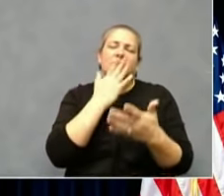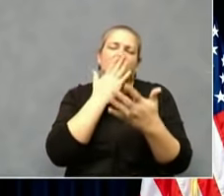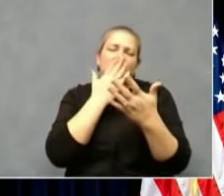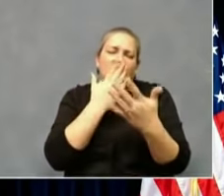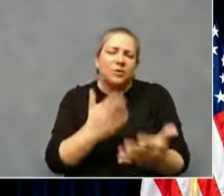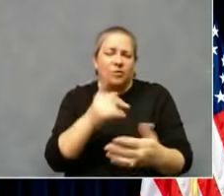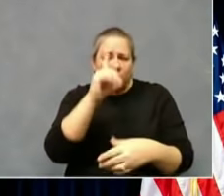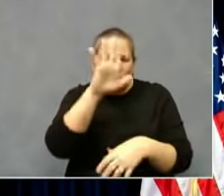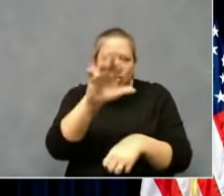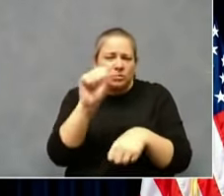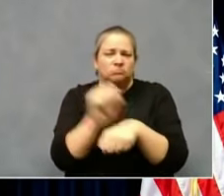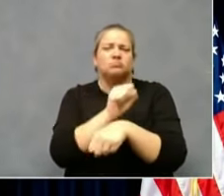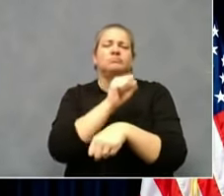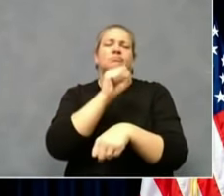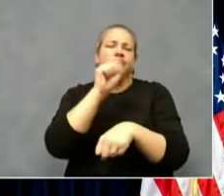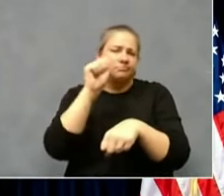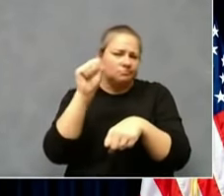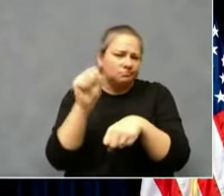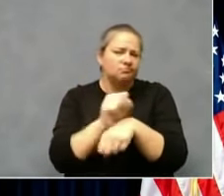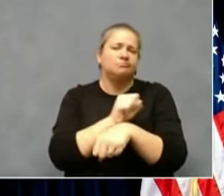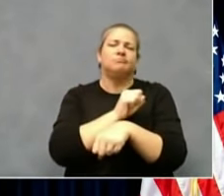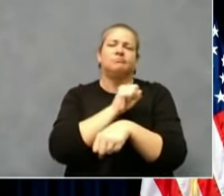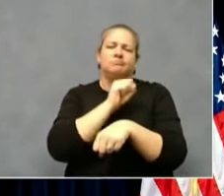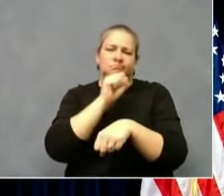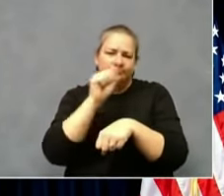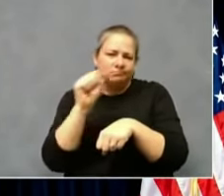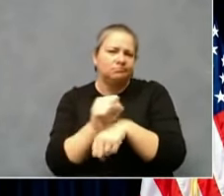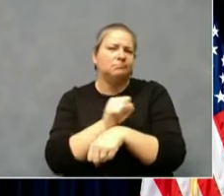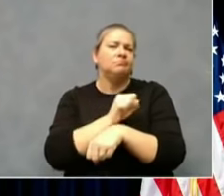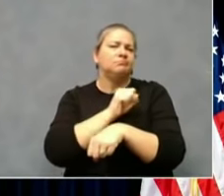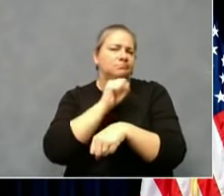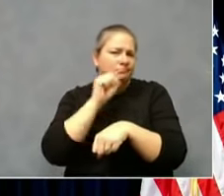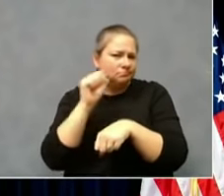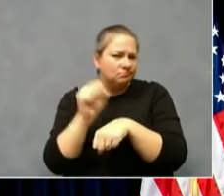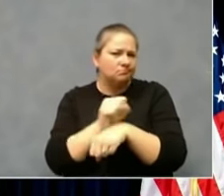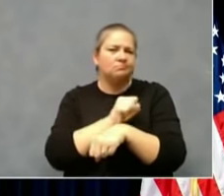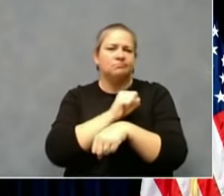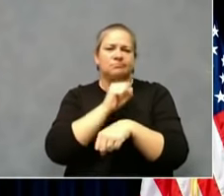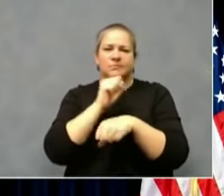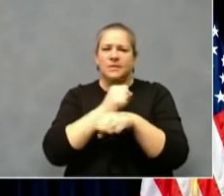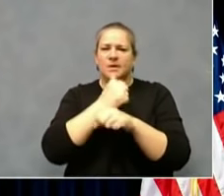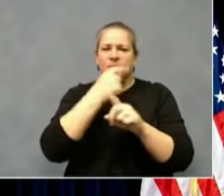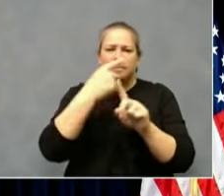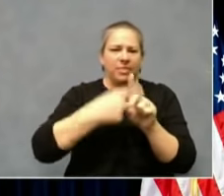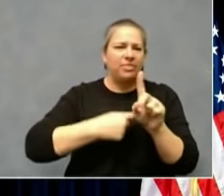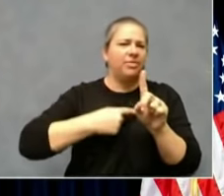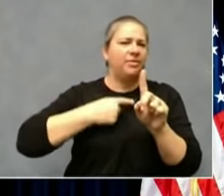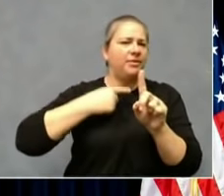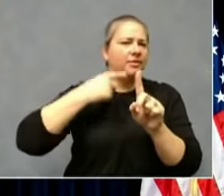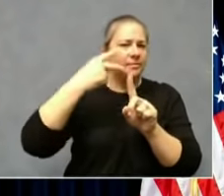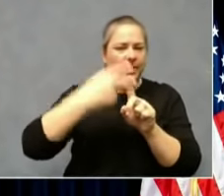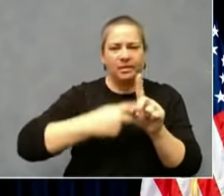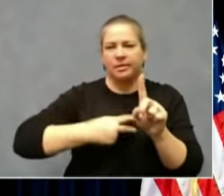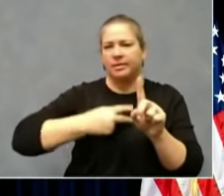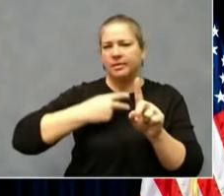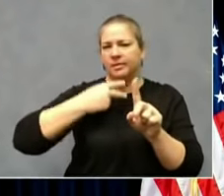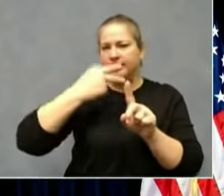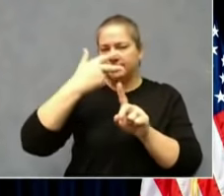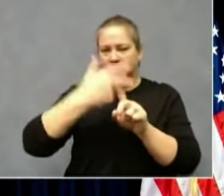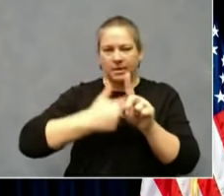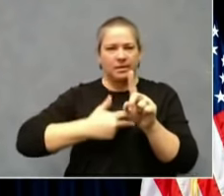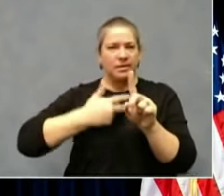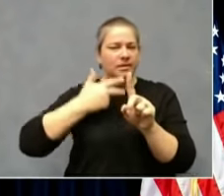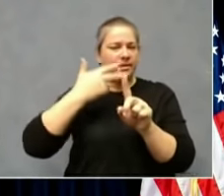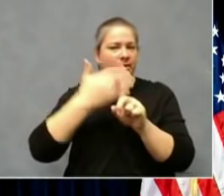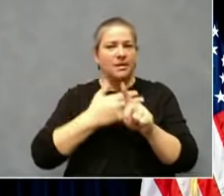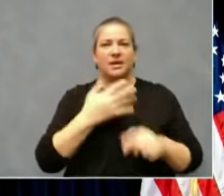after day after day, month after month. Thank you for showing up early on when